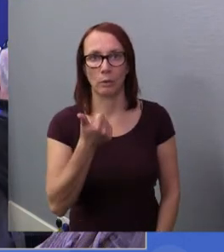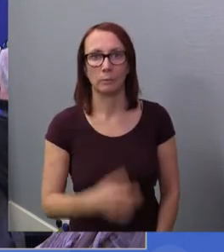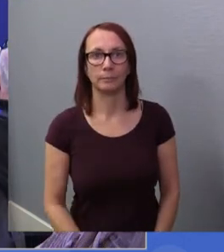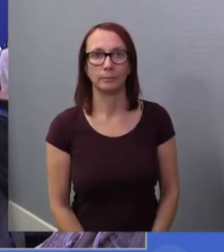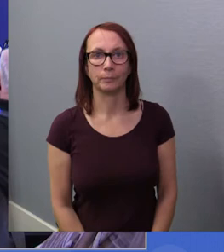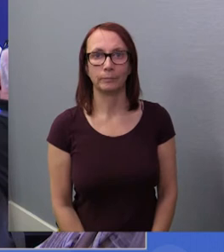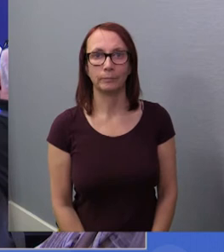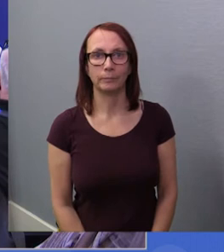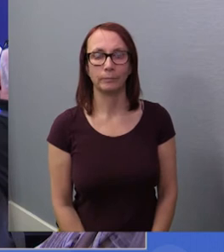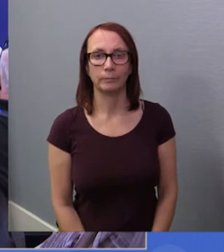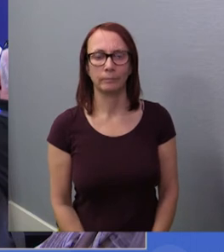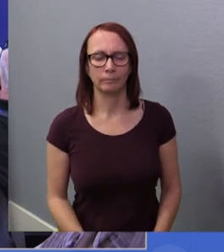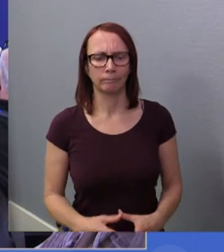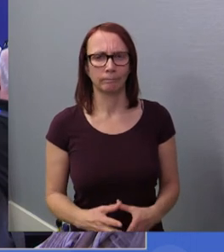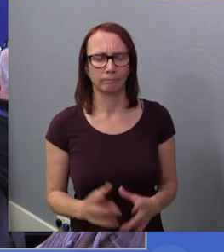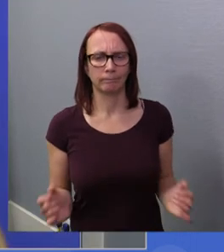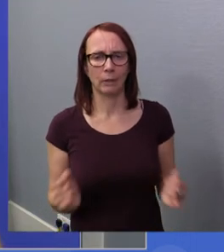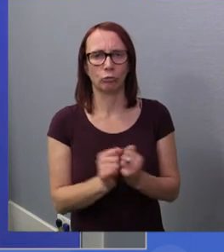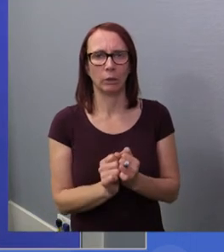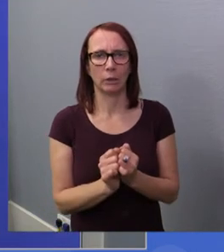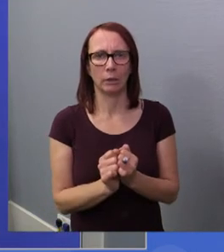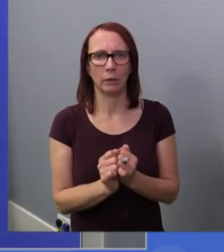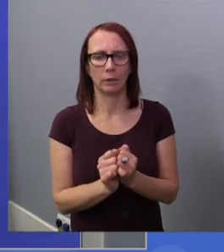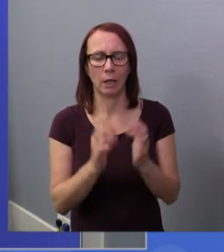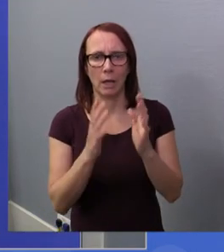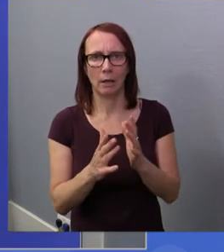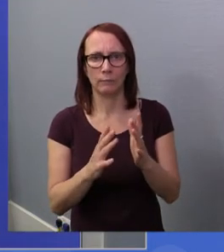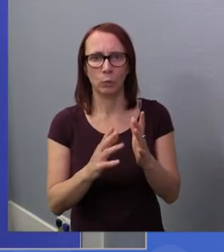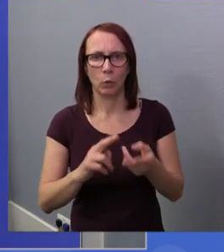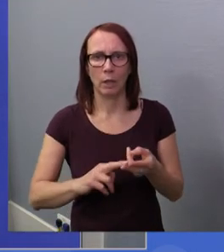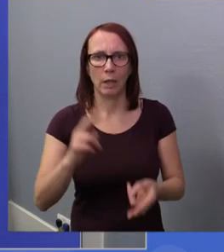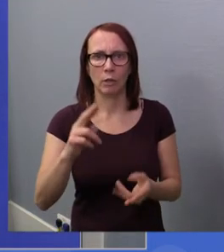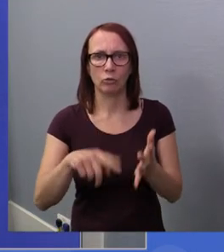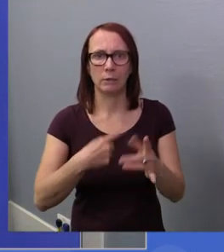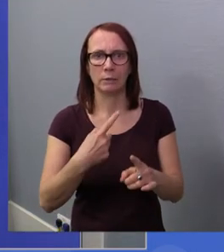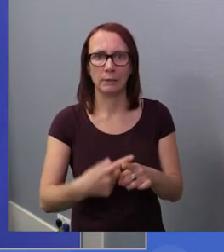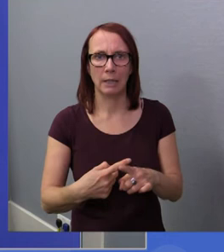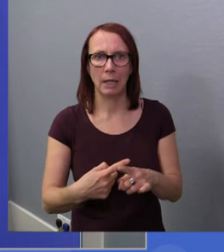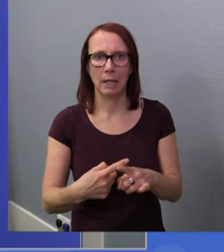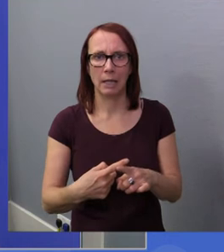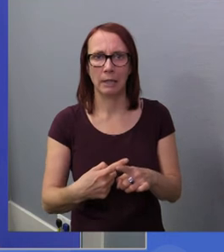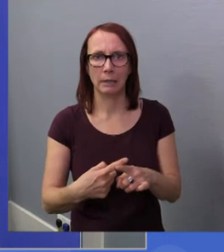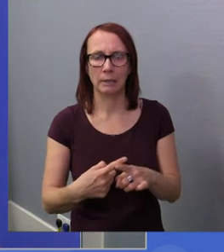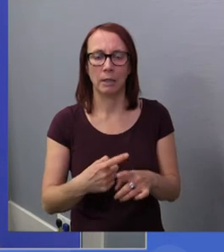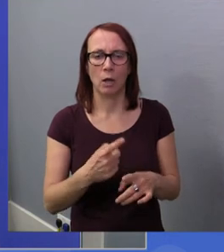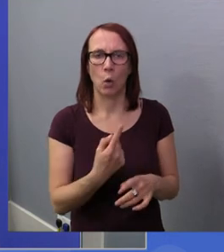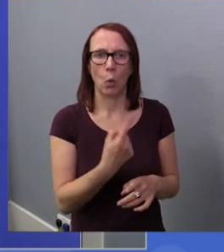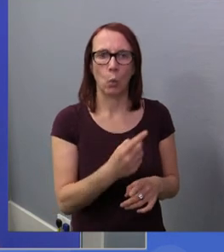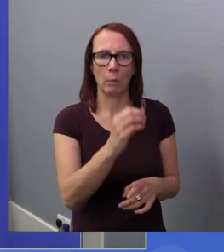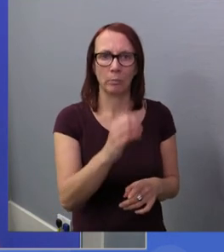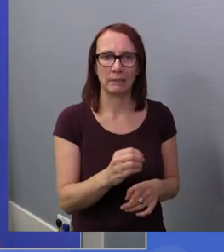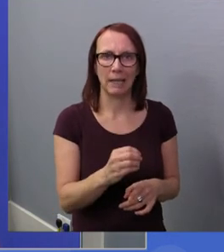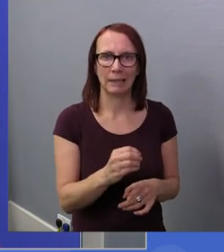The main finding that we agree is to increase tax by 1% to 1.5% on